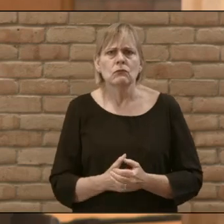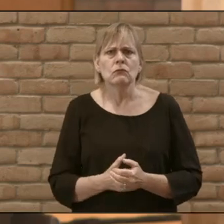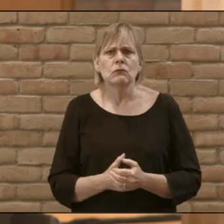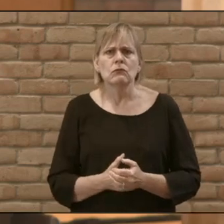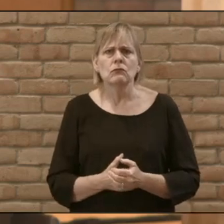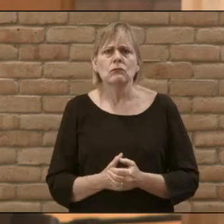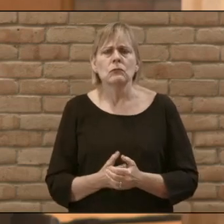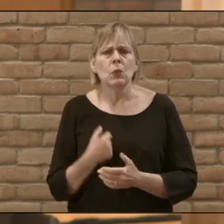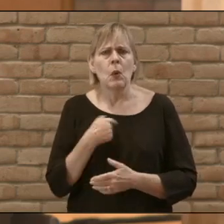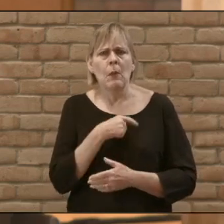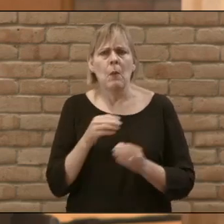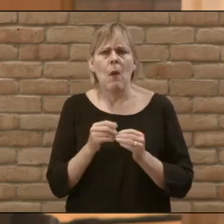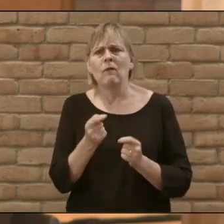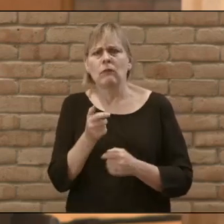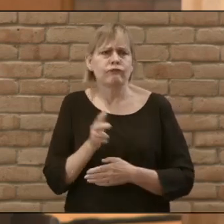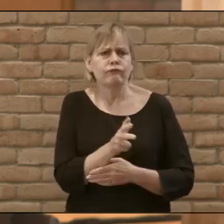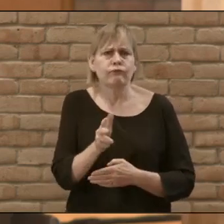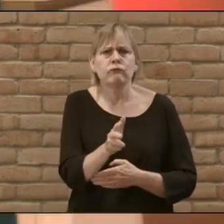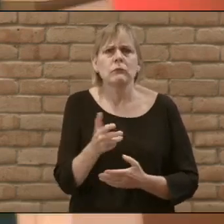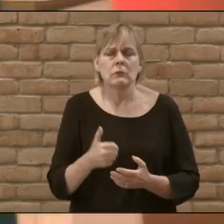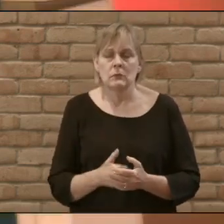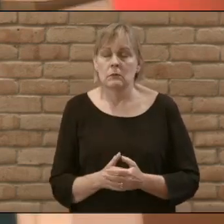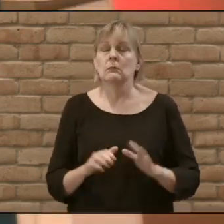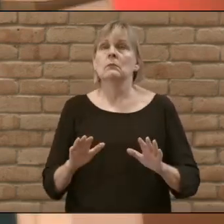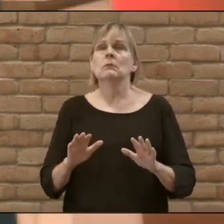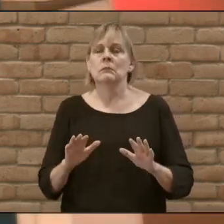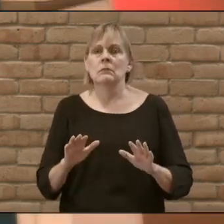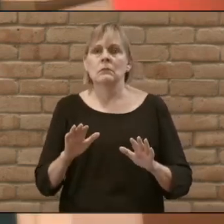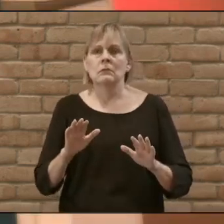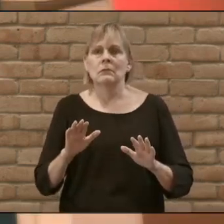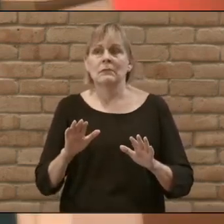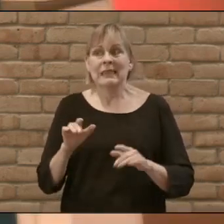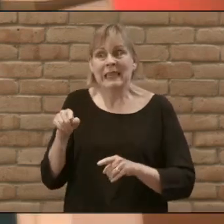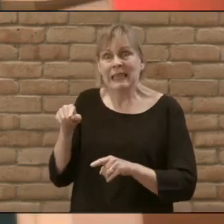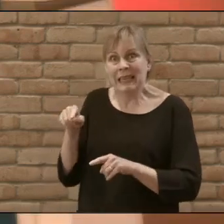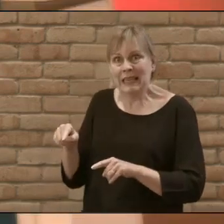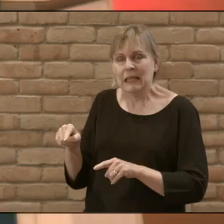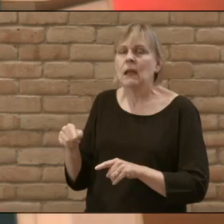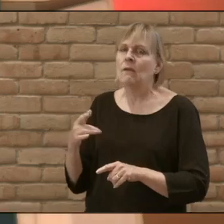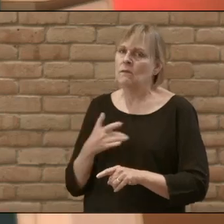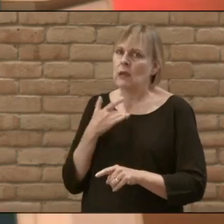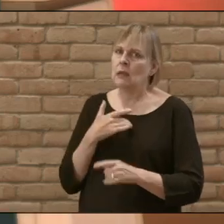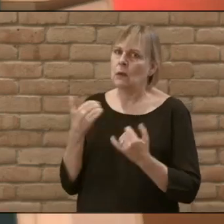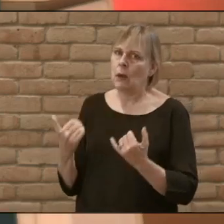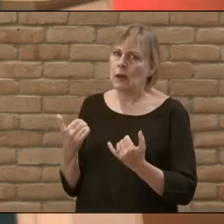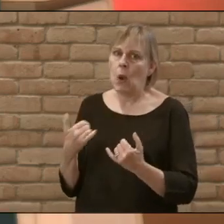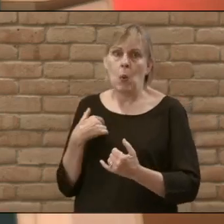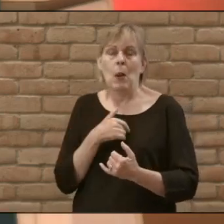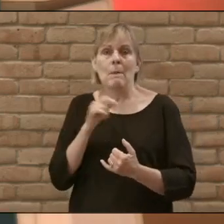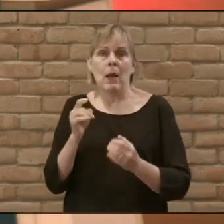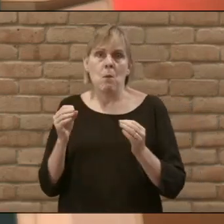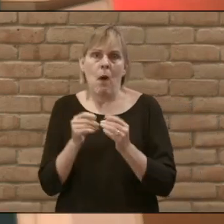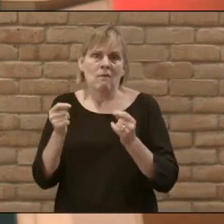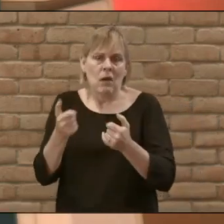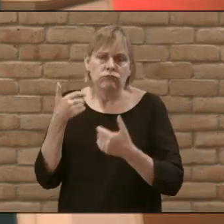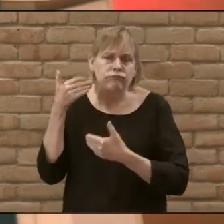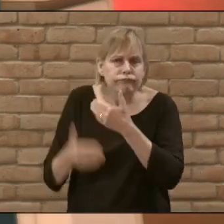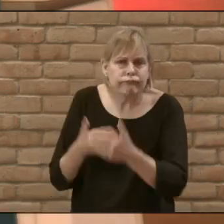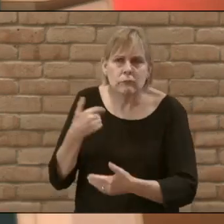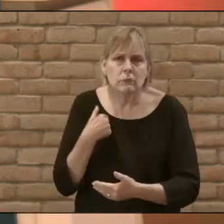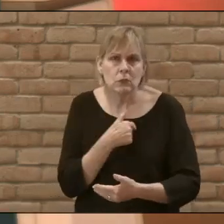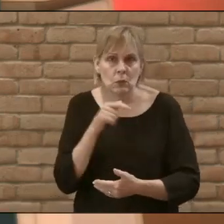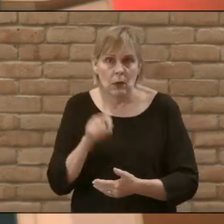We must go faster. And I think that is what Jairus is surely feeling as well at this point.